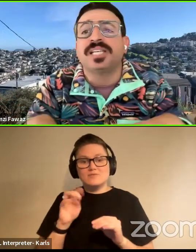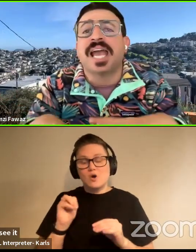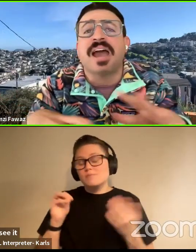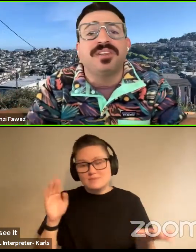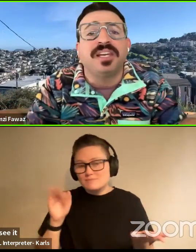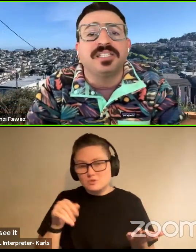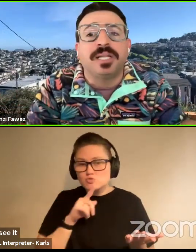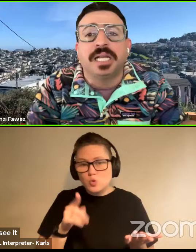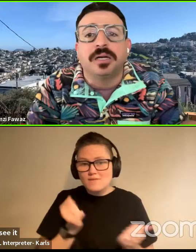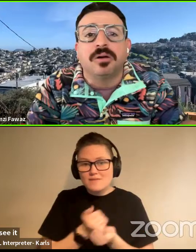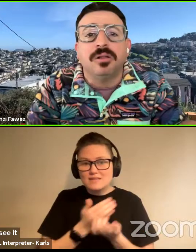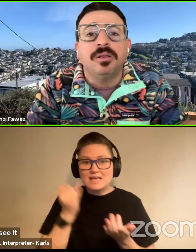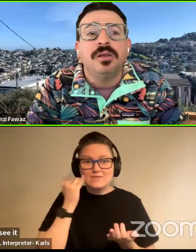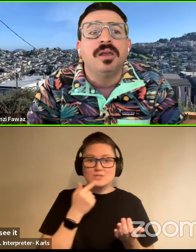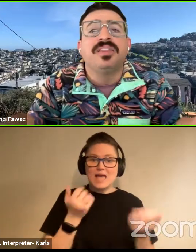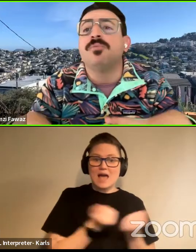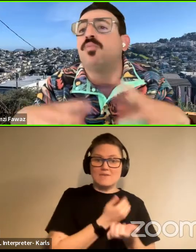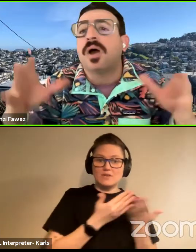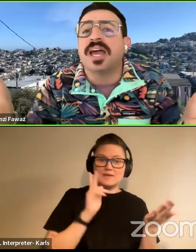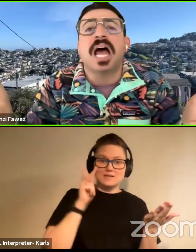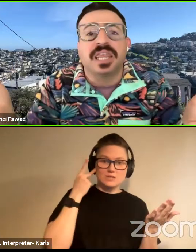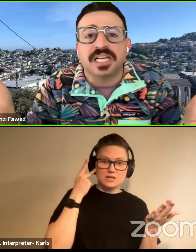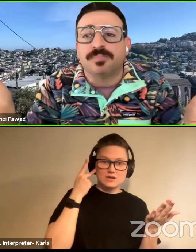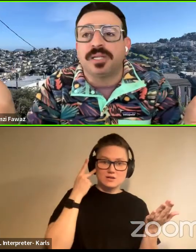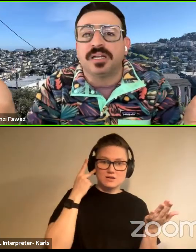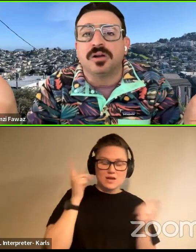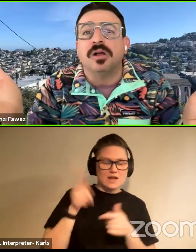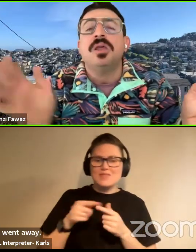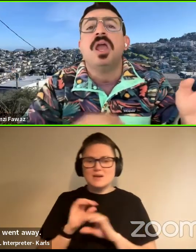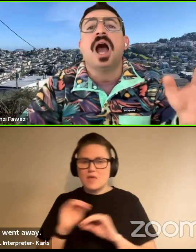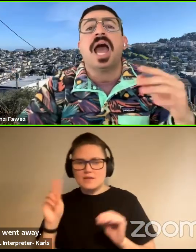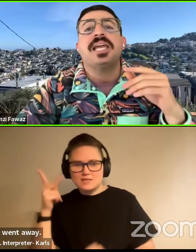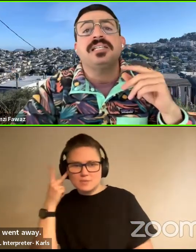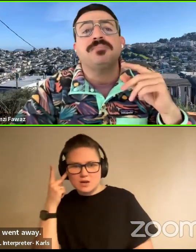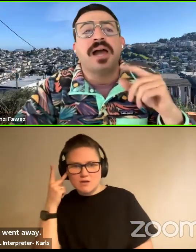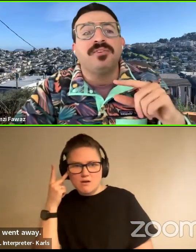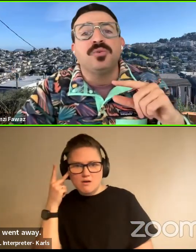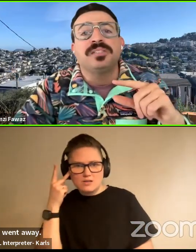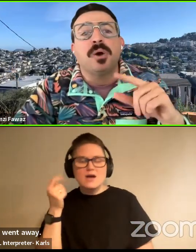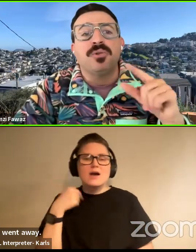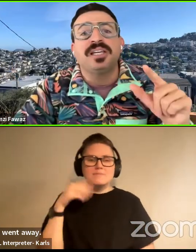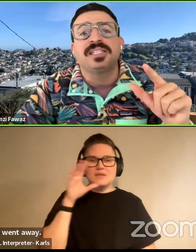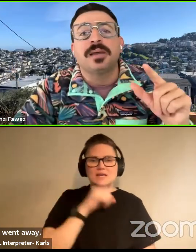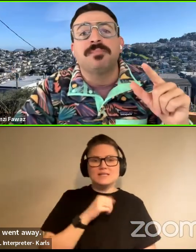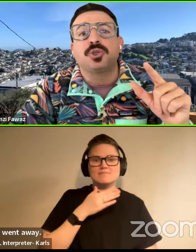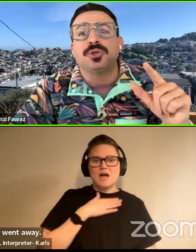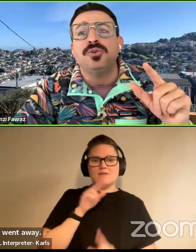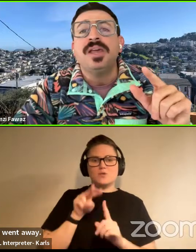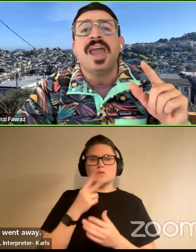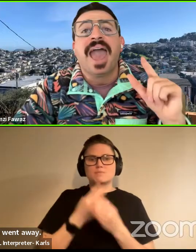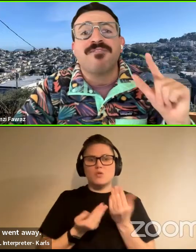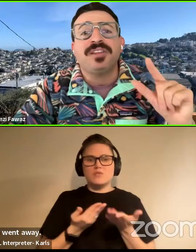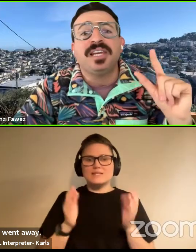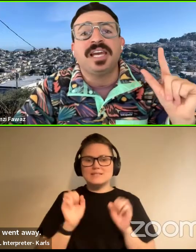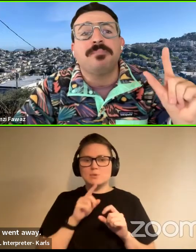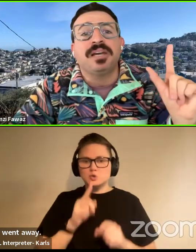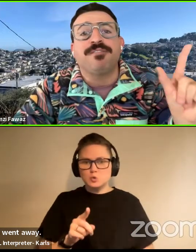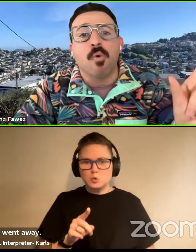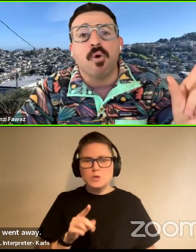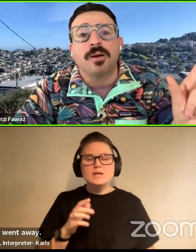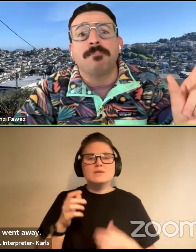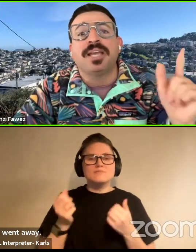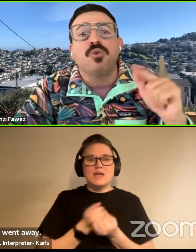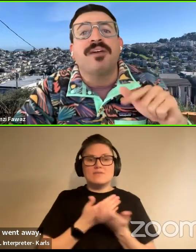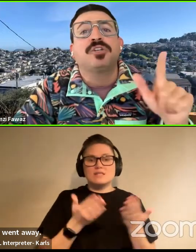everything, right? If you say everything is political, then, then nothing is political. I guess my view is both things can be true. Everything